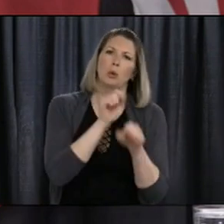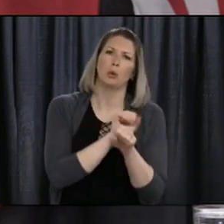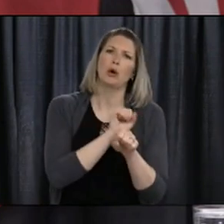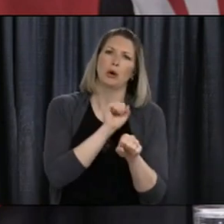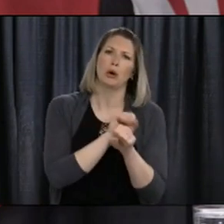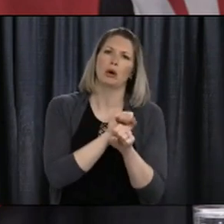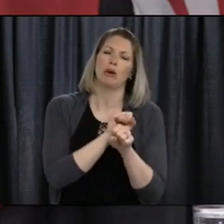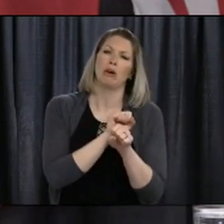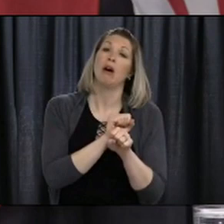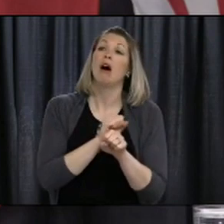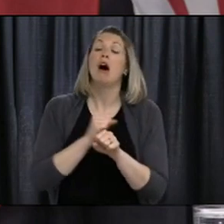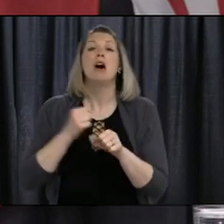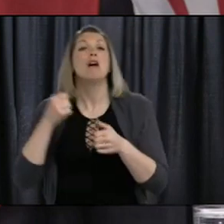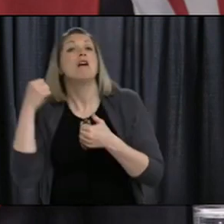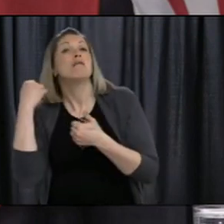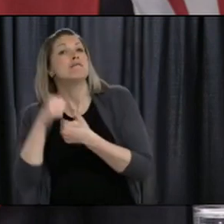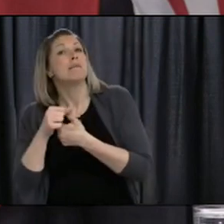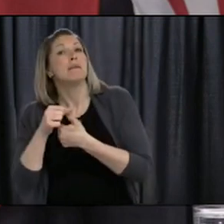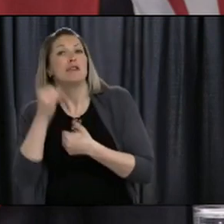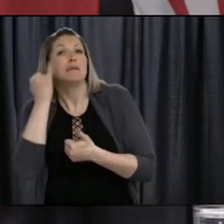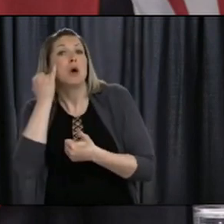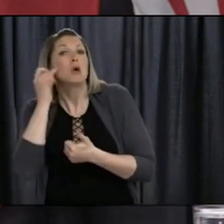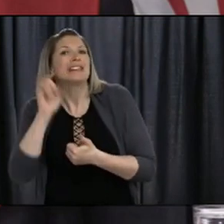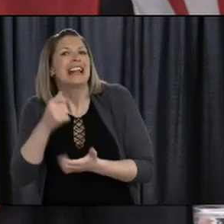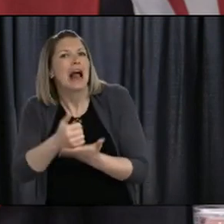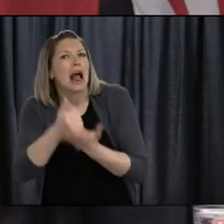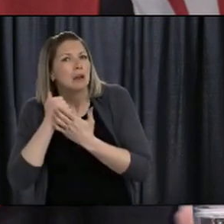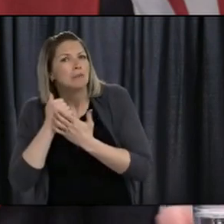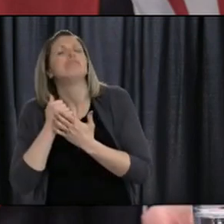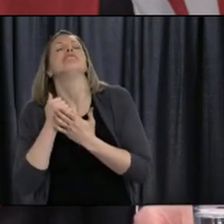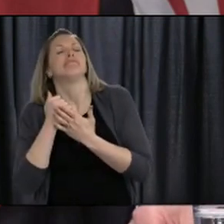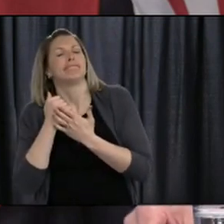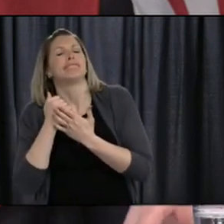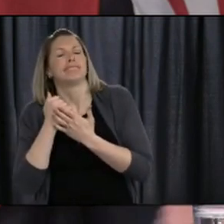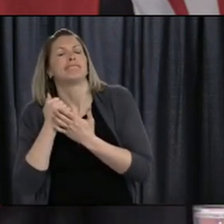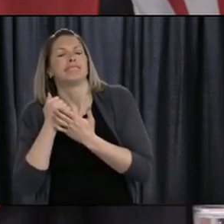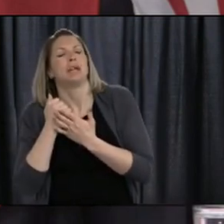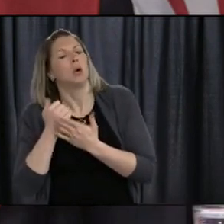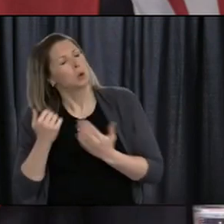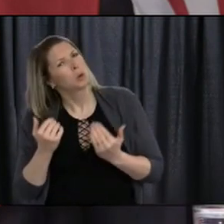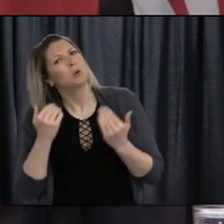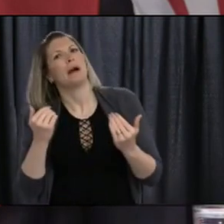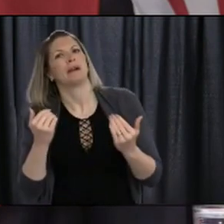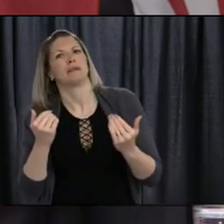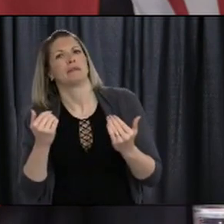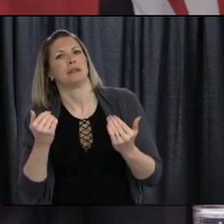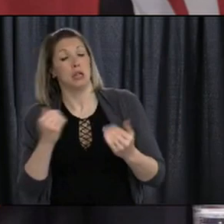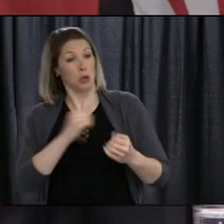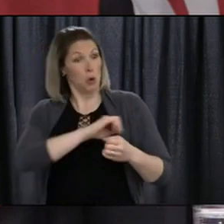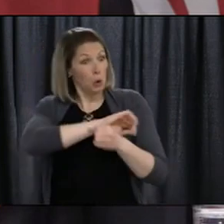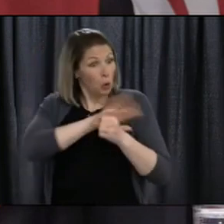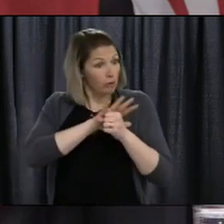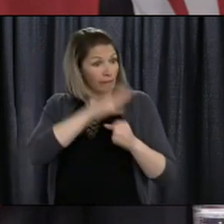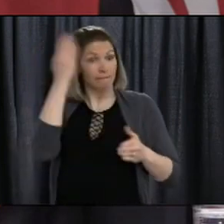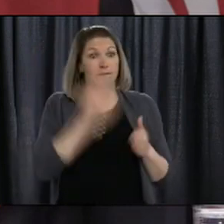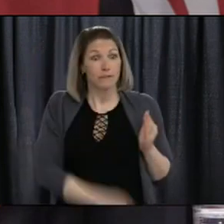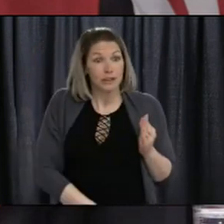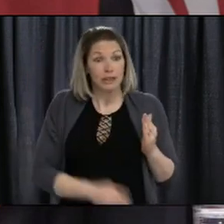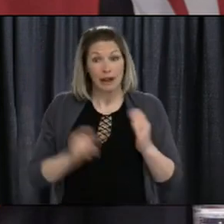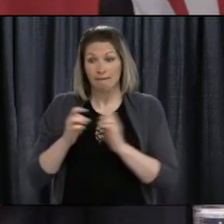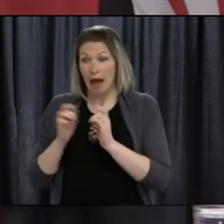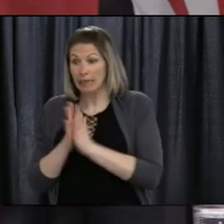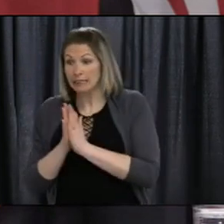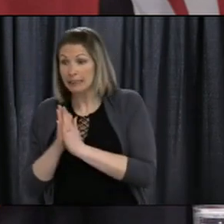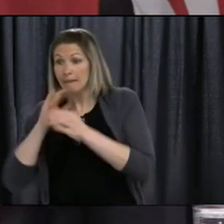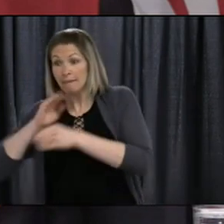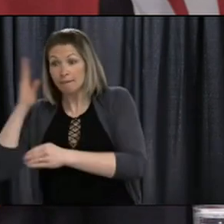We are committed to preventing gender-based violence through the